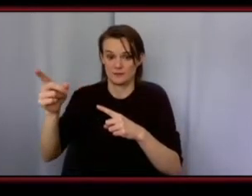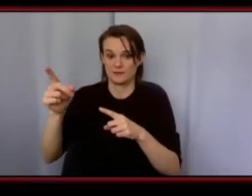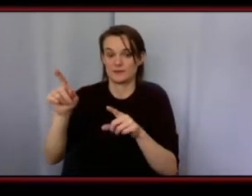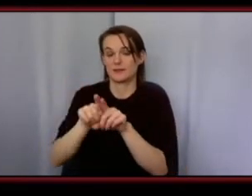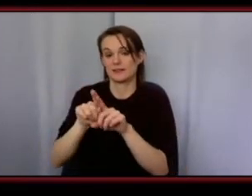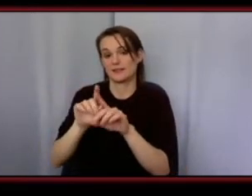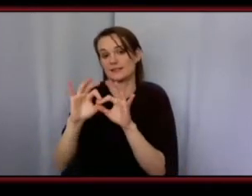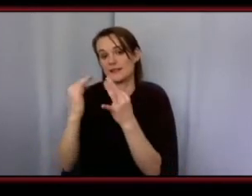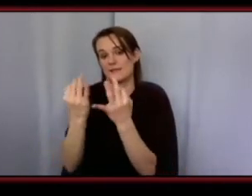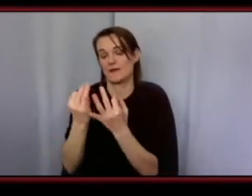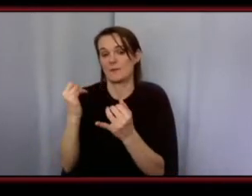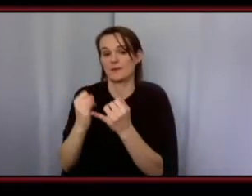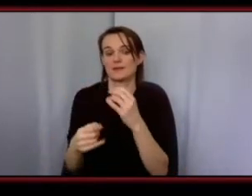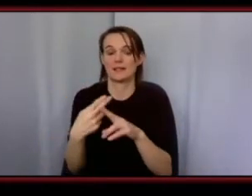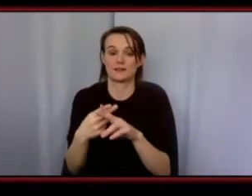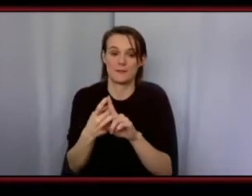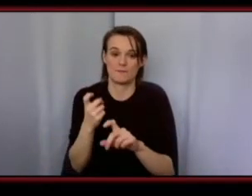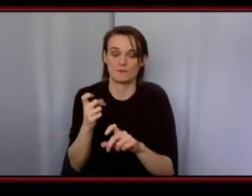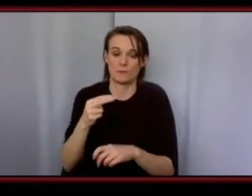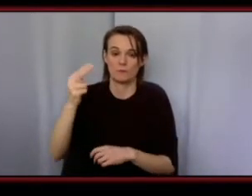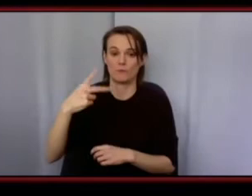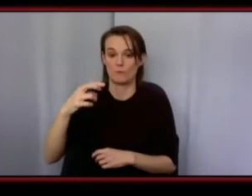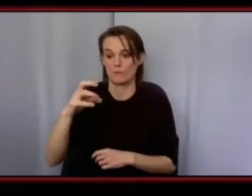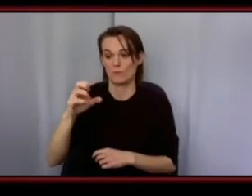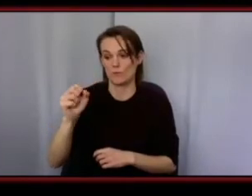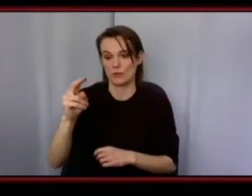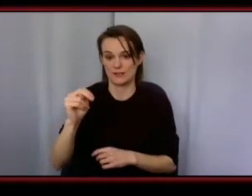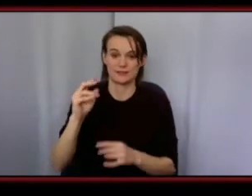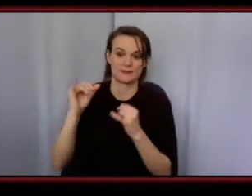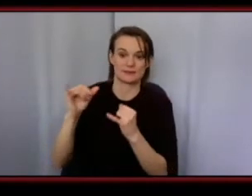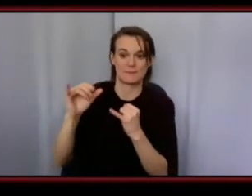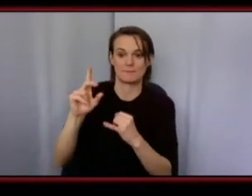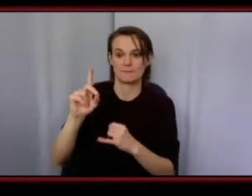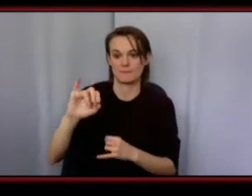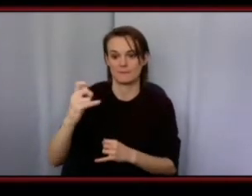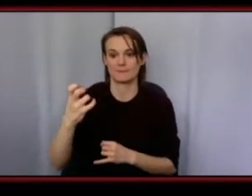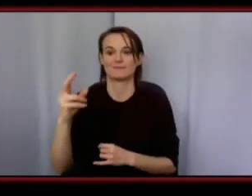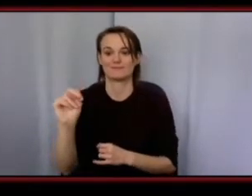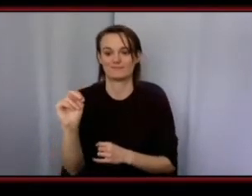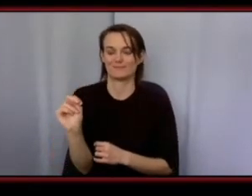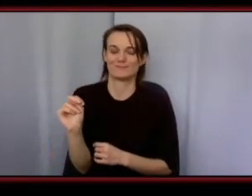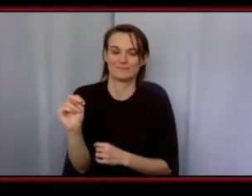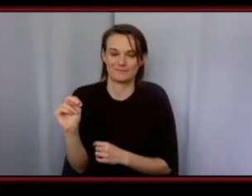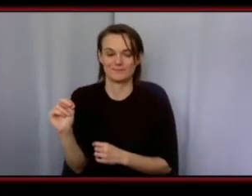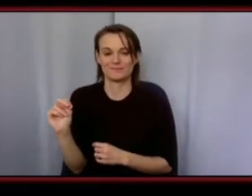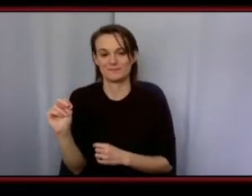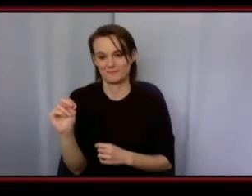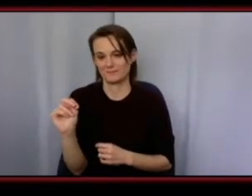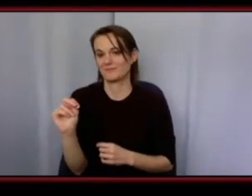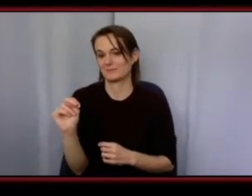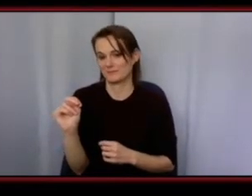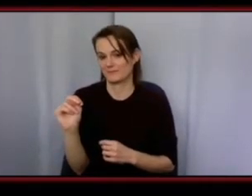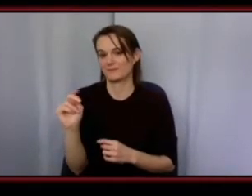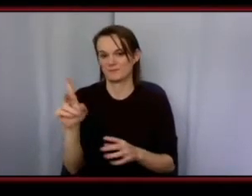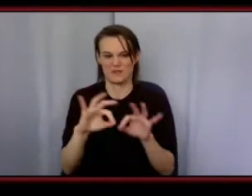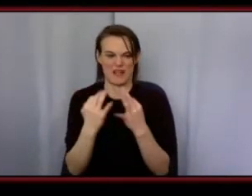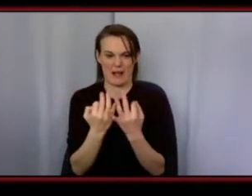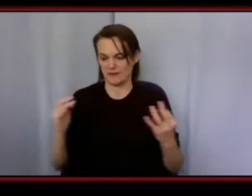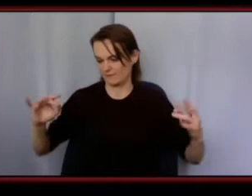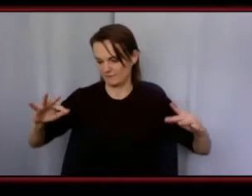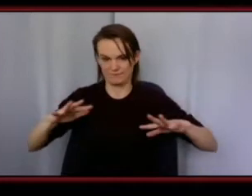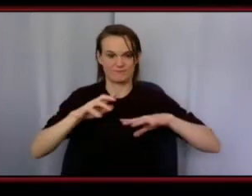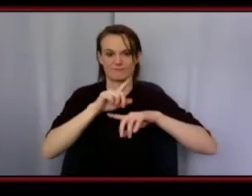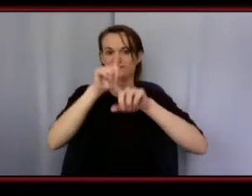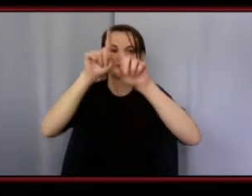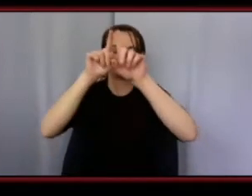name from northwestern is dixon too and i'm pretty sure they have reached to george dixon um just just being inspirational and like setting